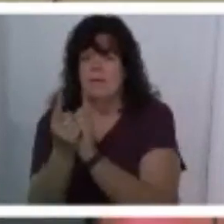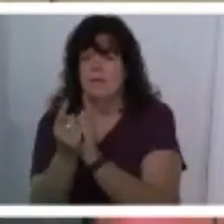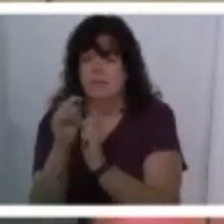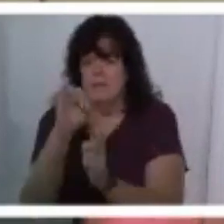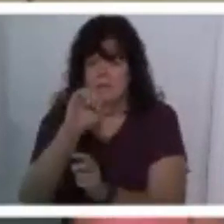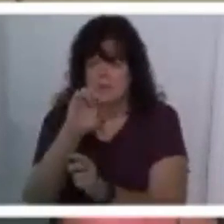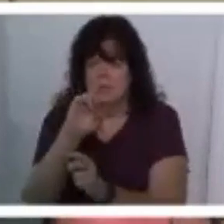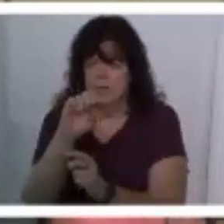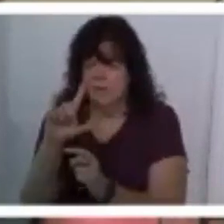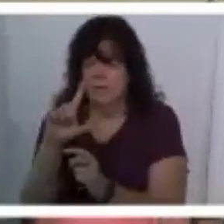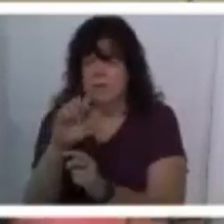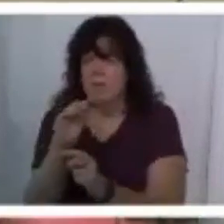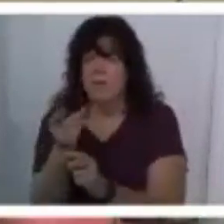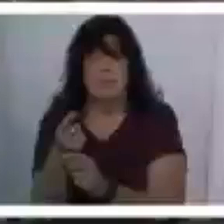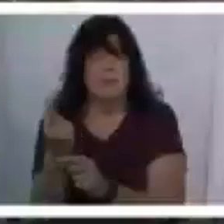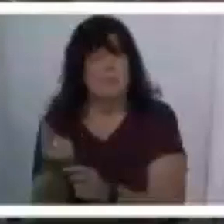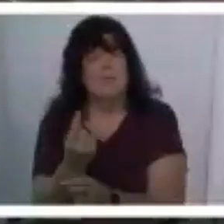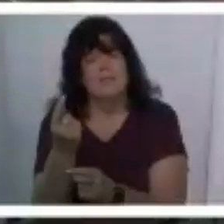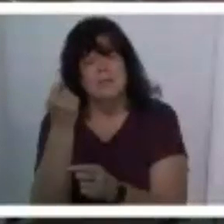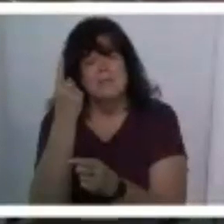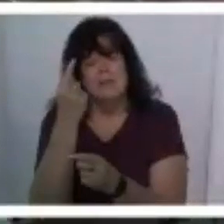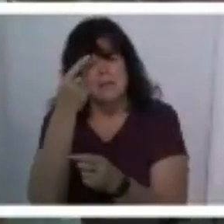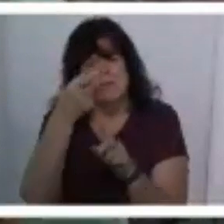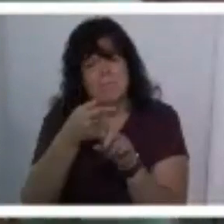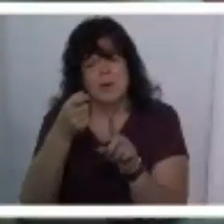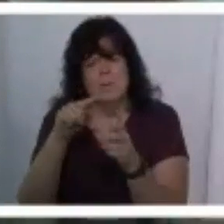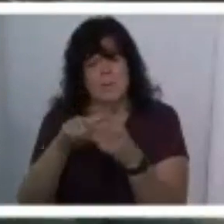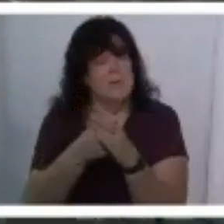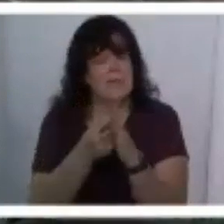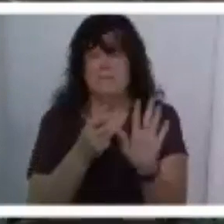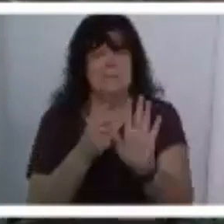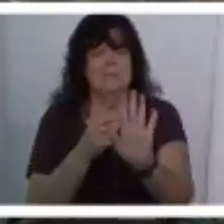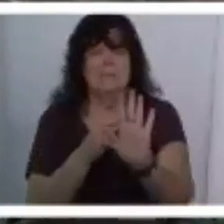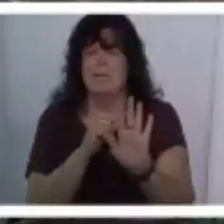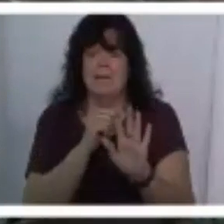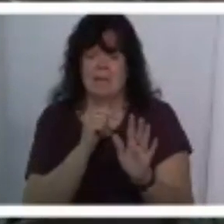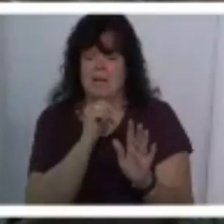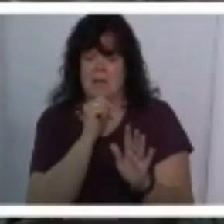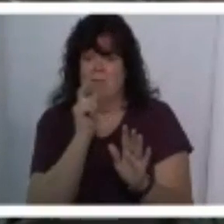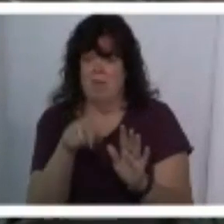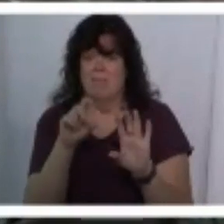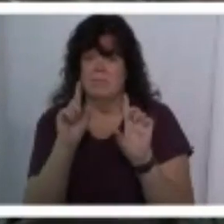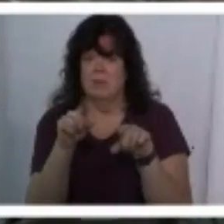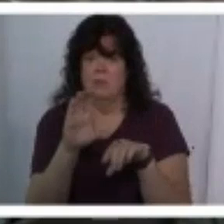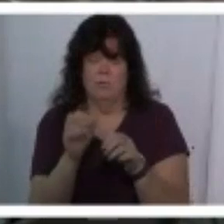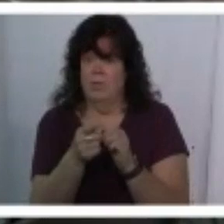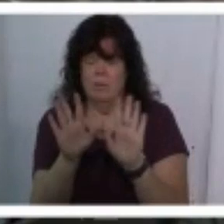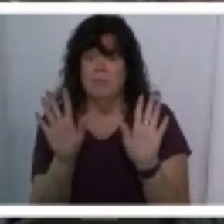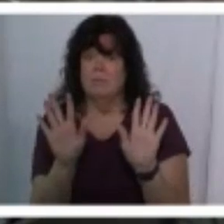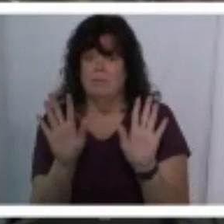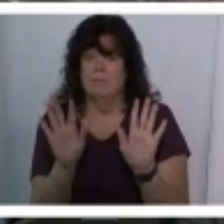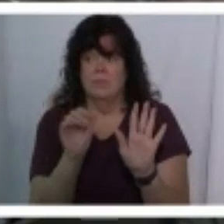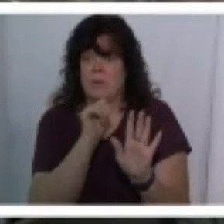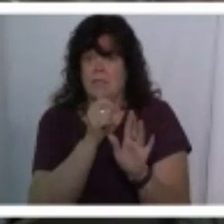you know there was always an understanding from the beginning that i did not have to do the church thing with him and